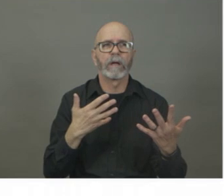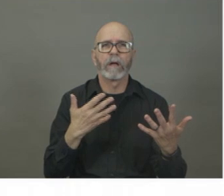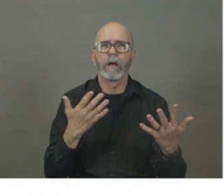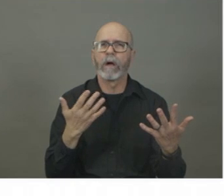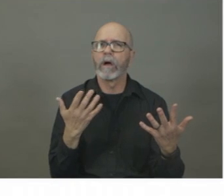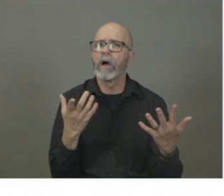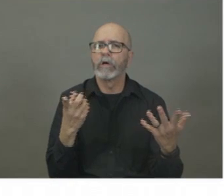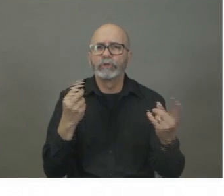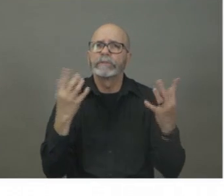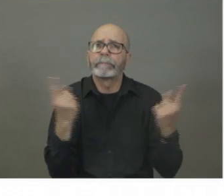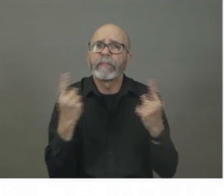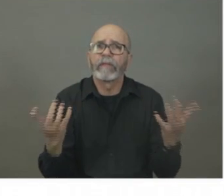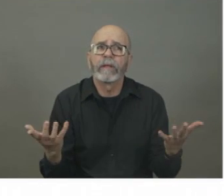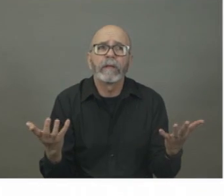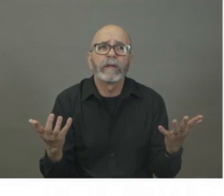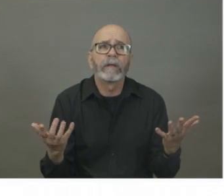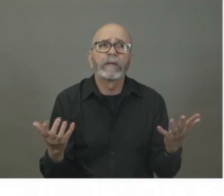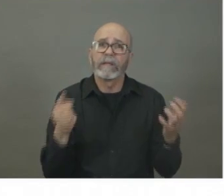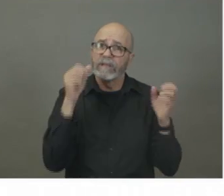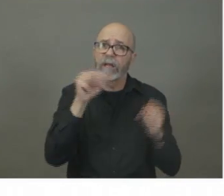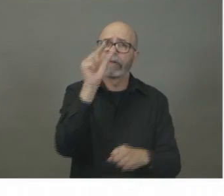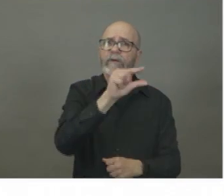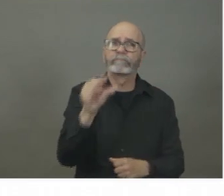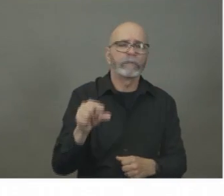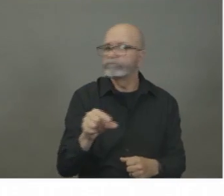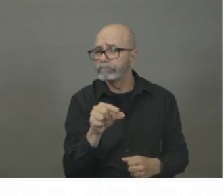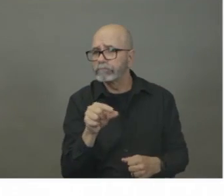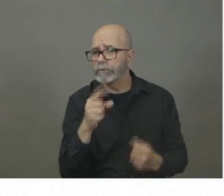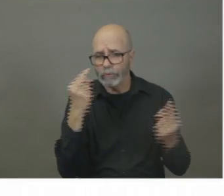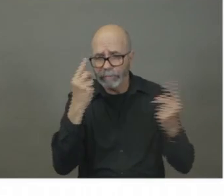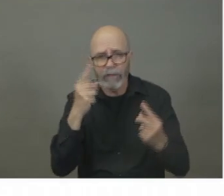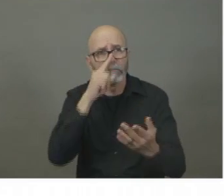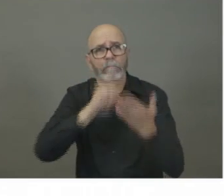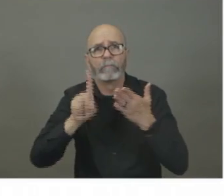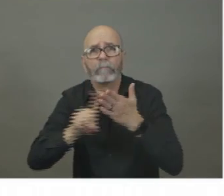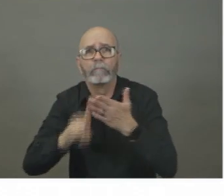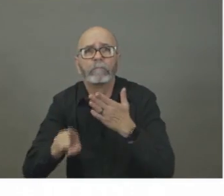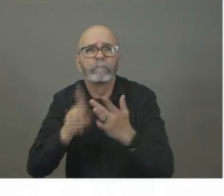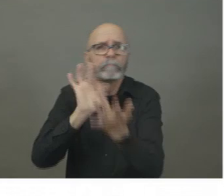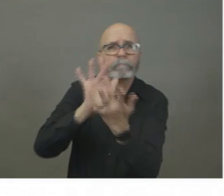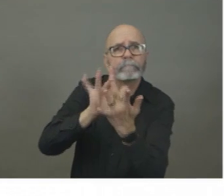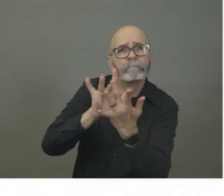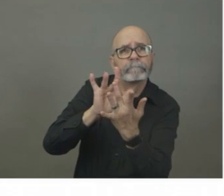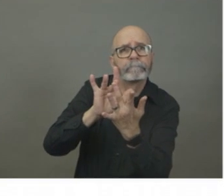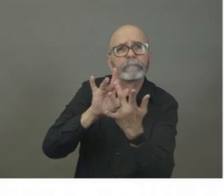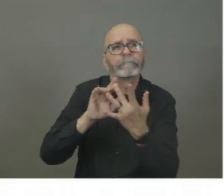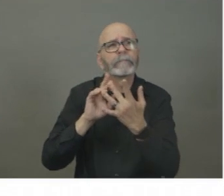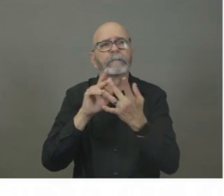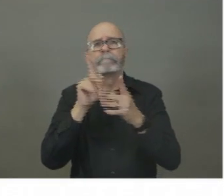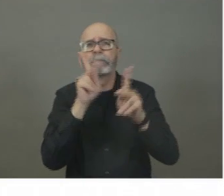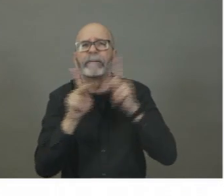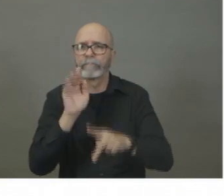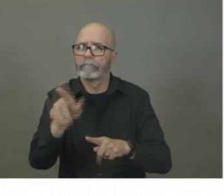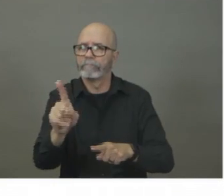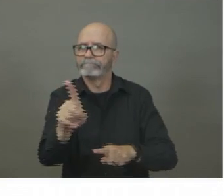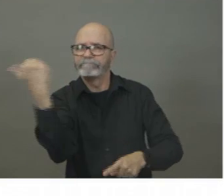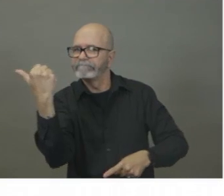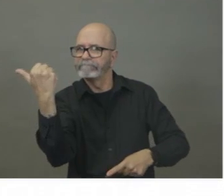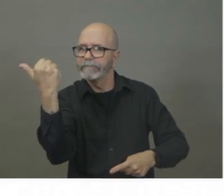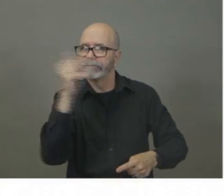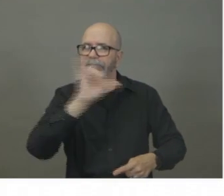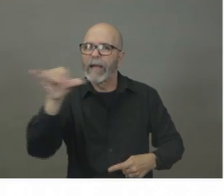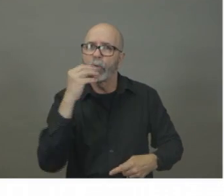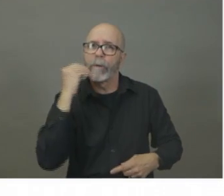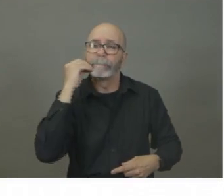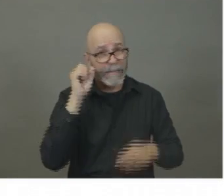provision that the government, uh, has that they can, uh, contact, uh, people and insist that they self-isolate? Is there,